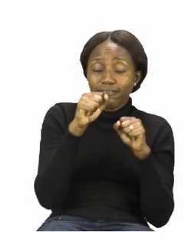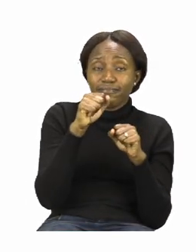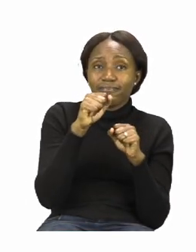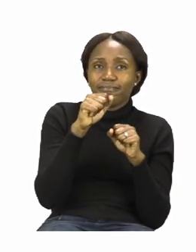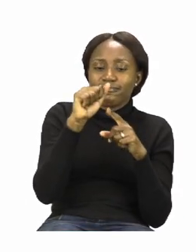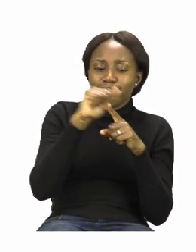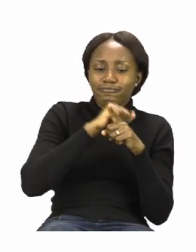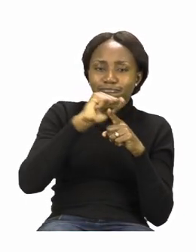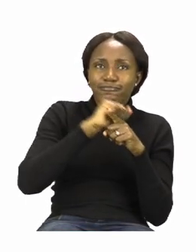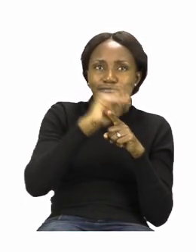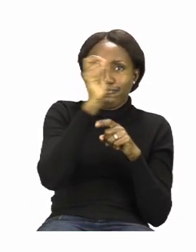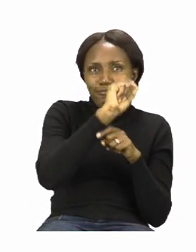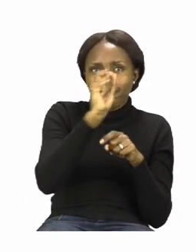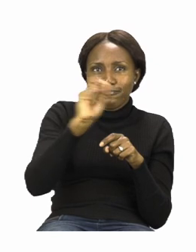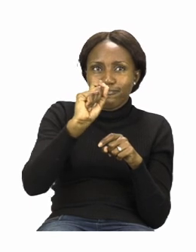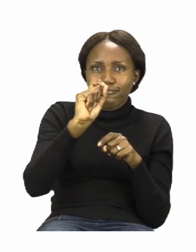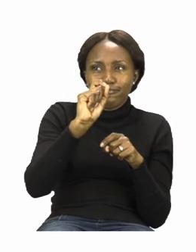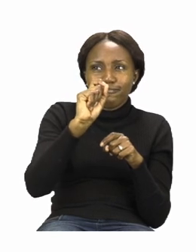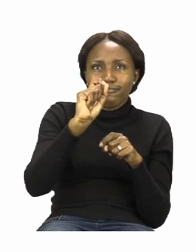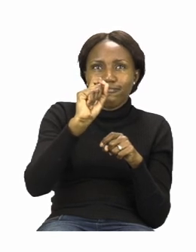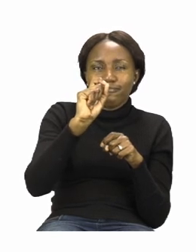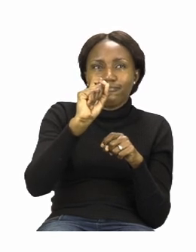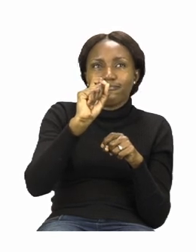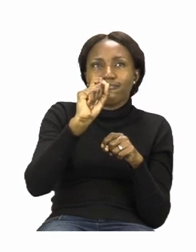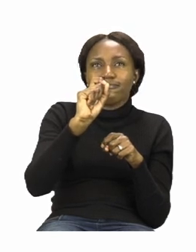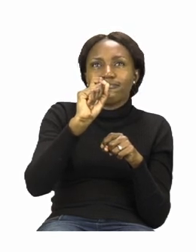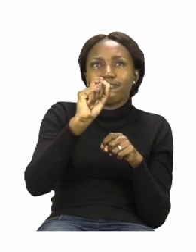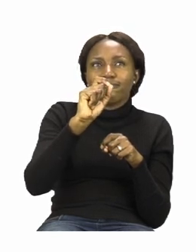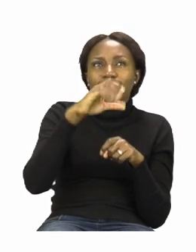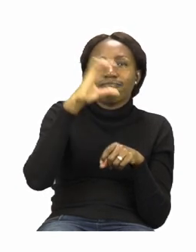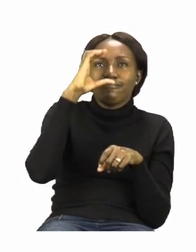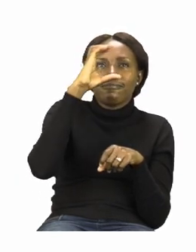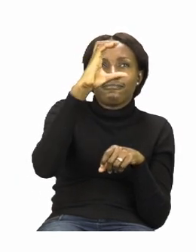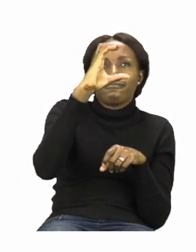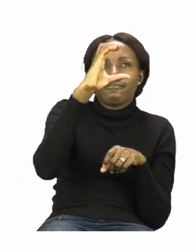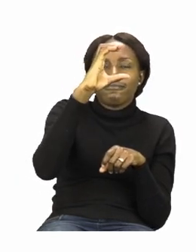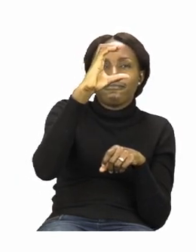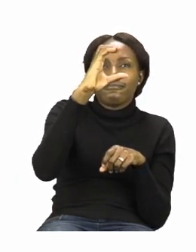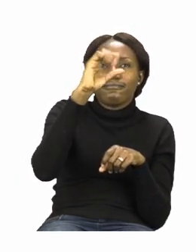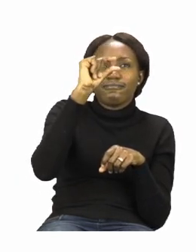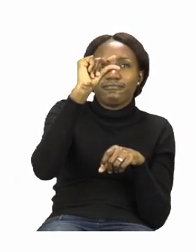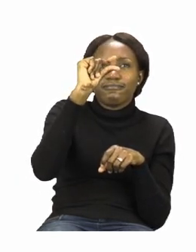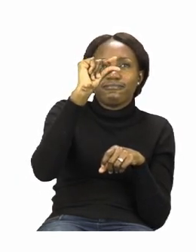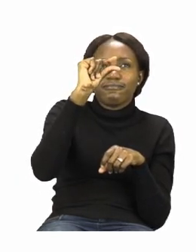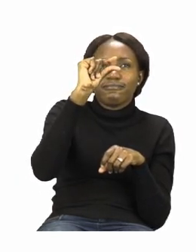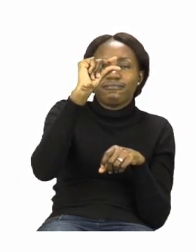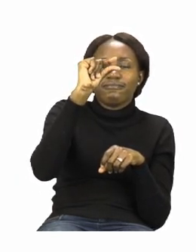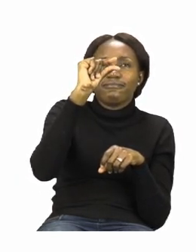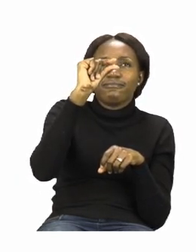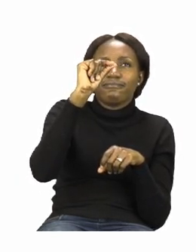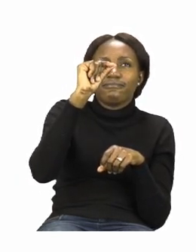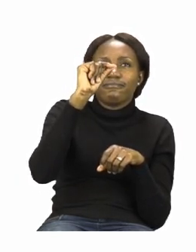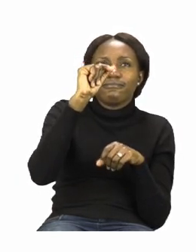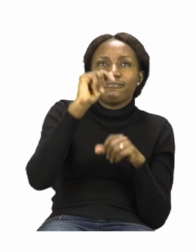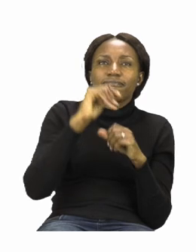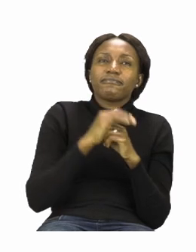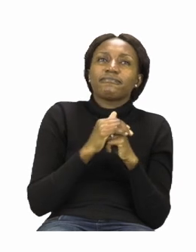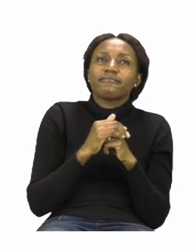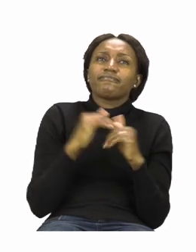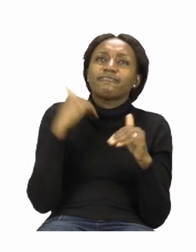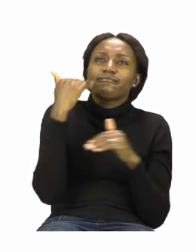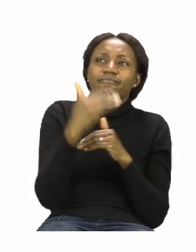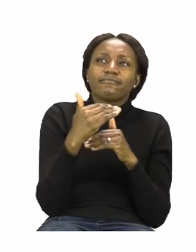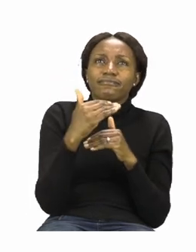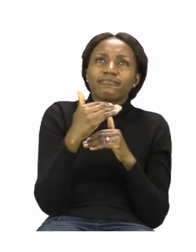write both the capital letter k and the small letter k after that